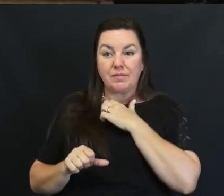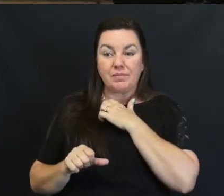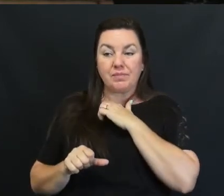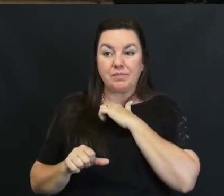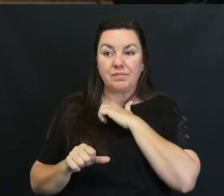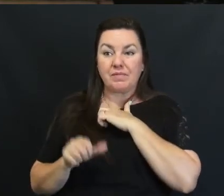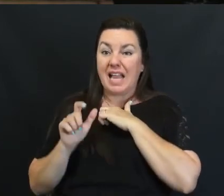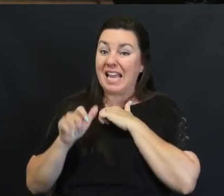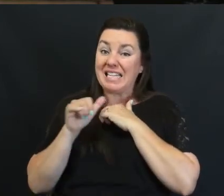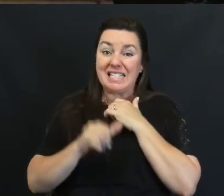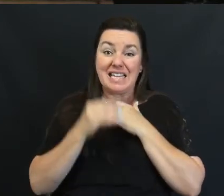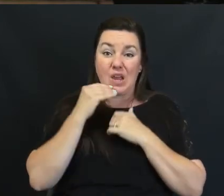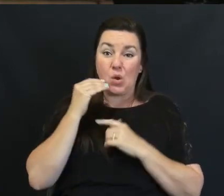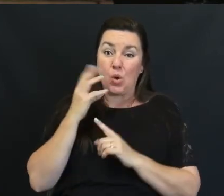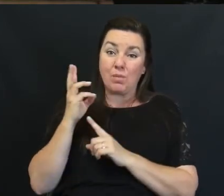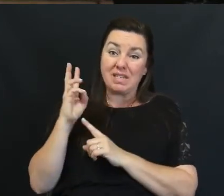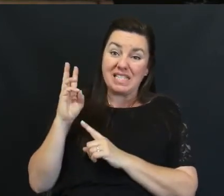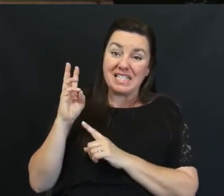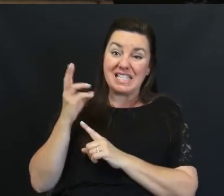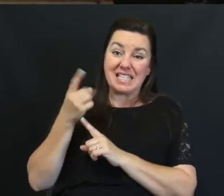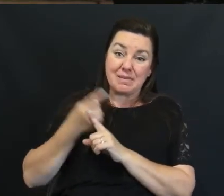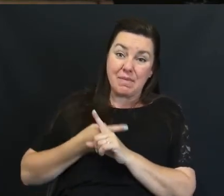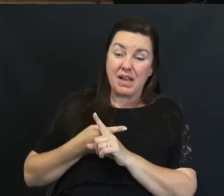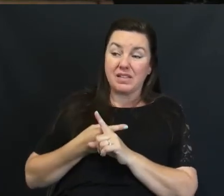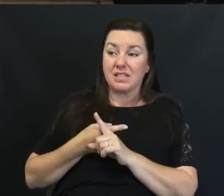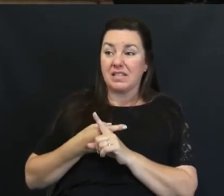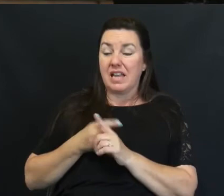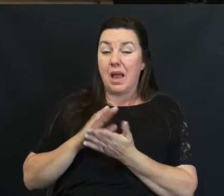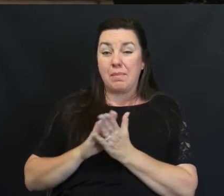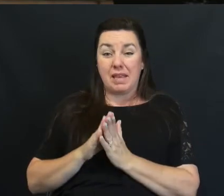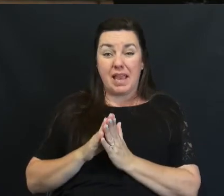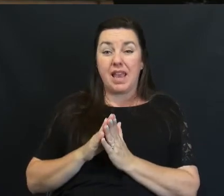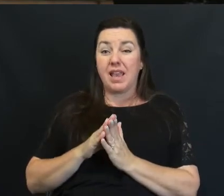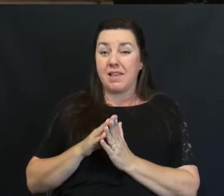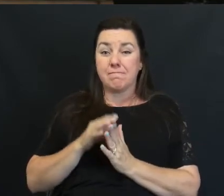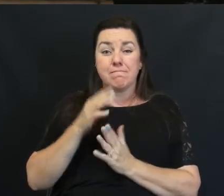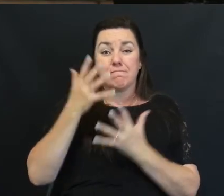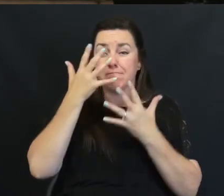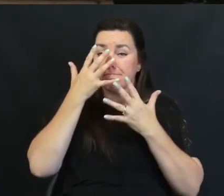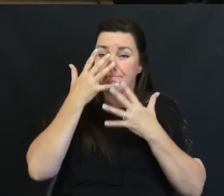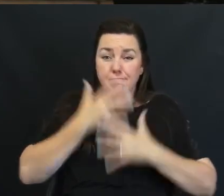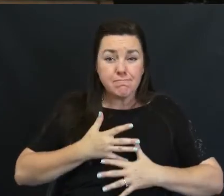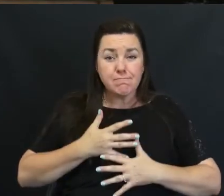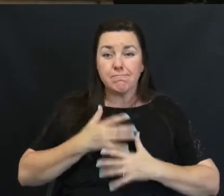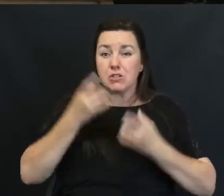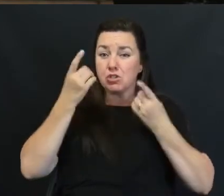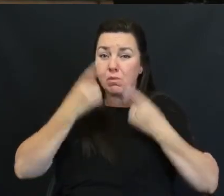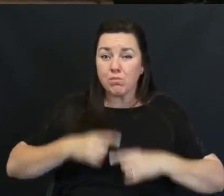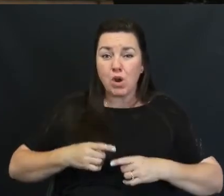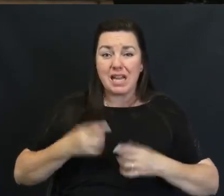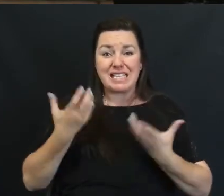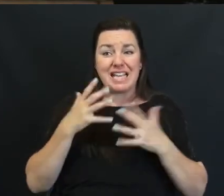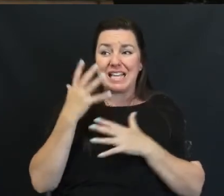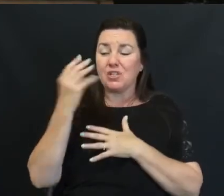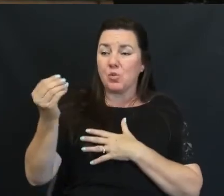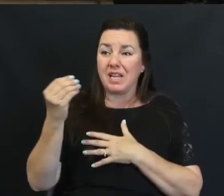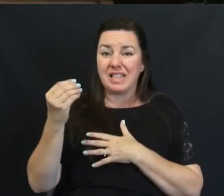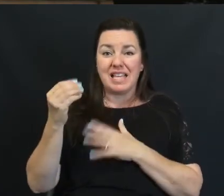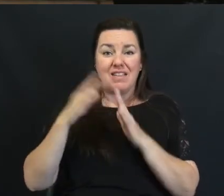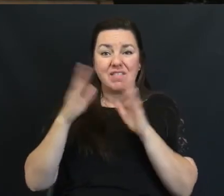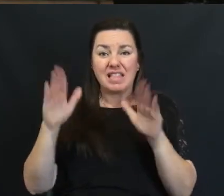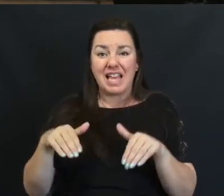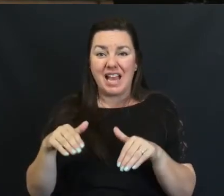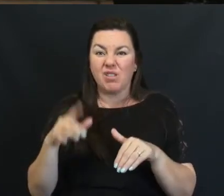Had to Stay home For six Months And I Became Very Depressed I didn't Want to Leave The house And when I left The house I put On that Fake